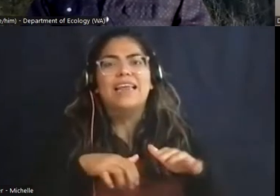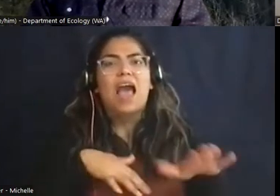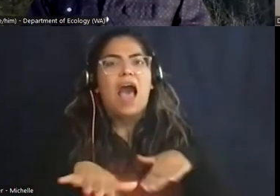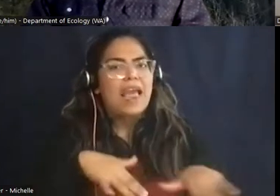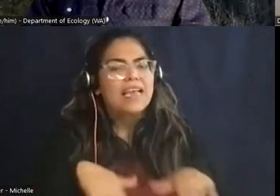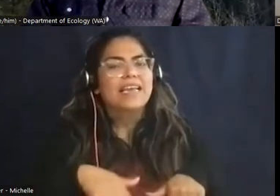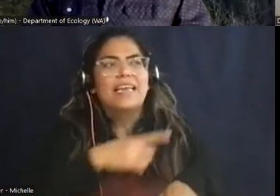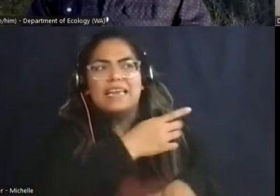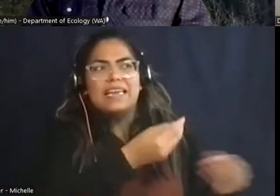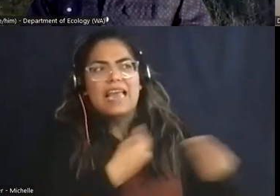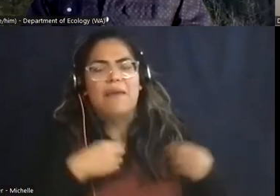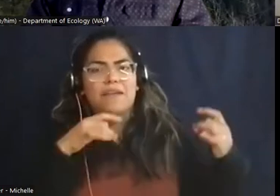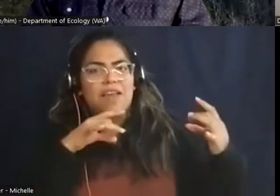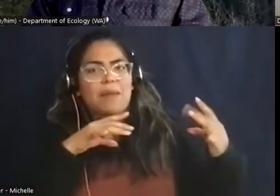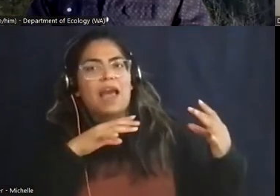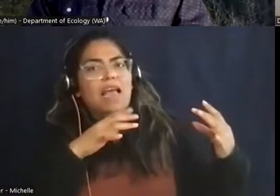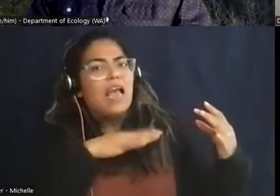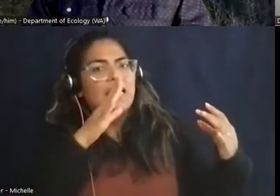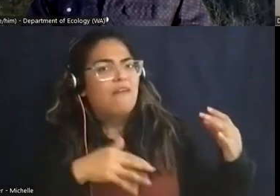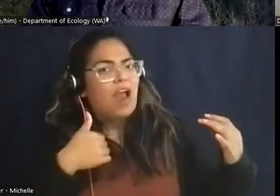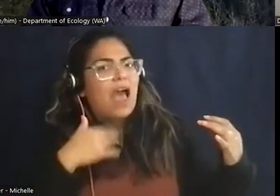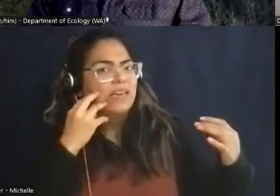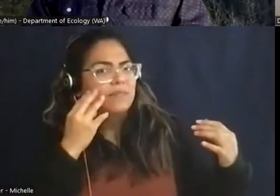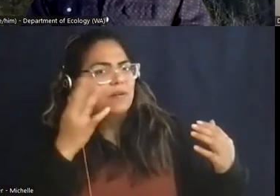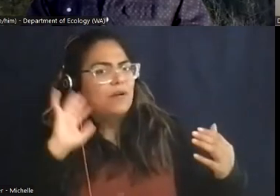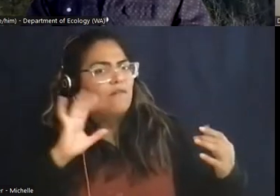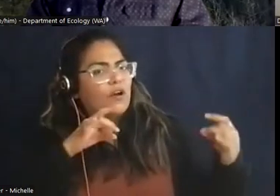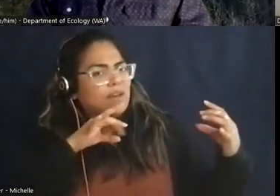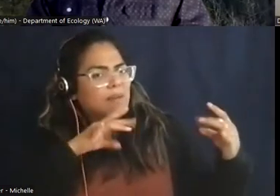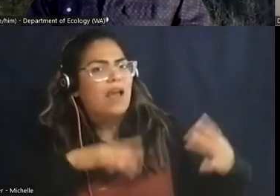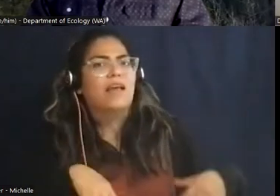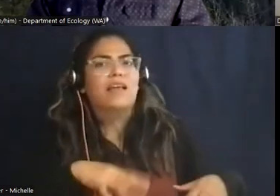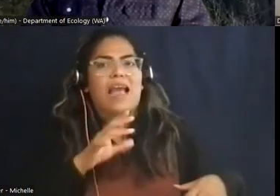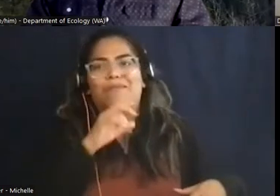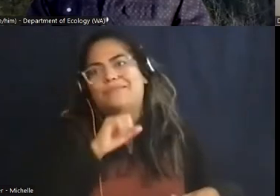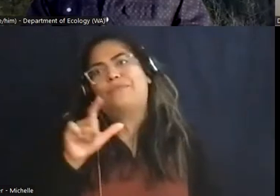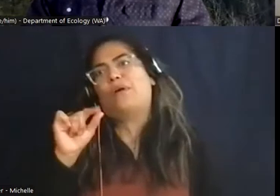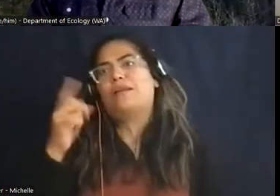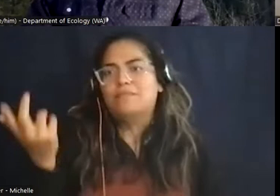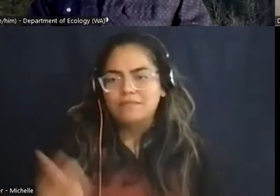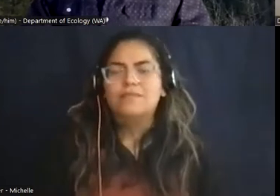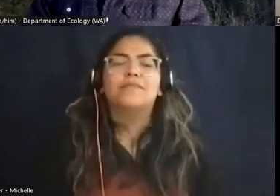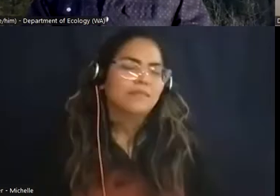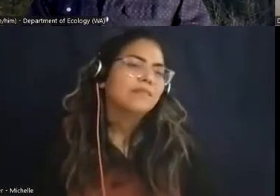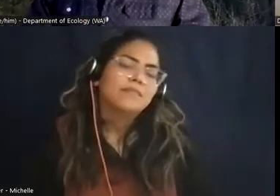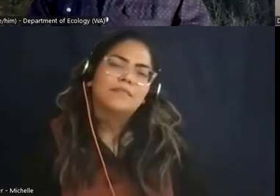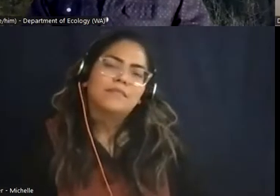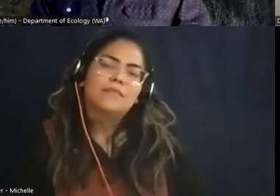was not something i really had that much experience i was a what 20 year old and so that